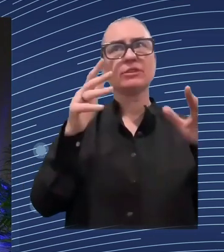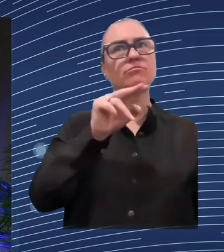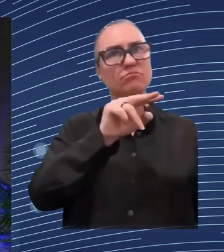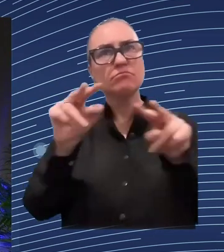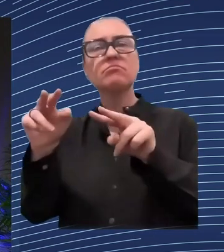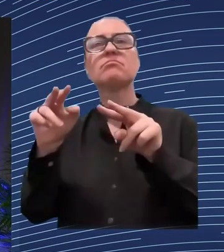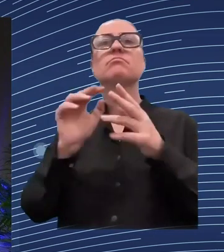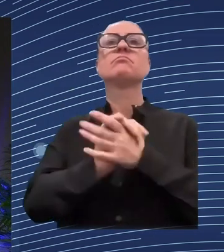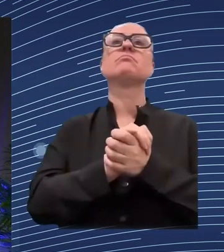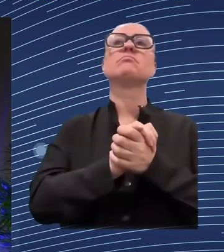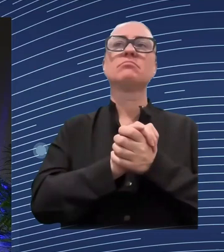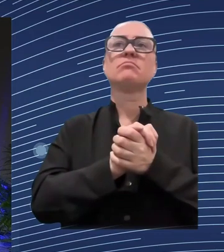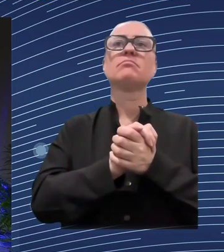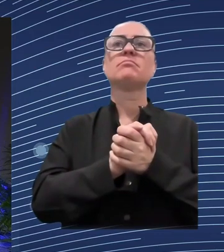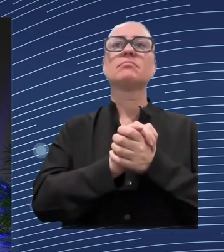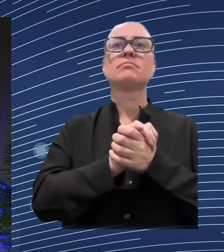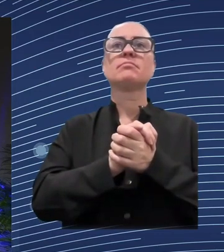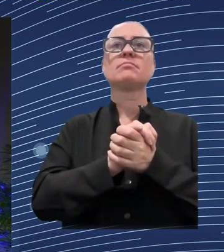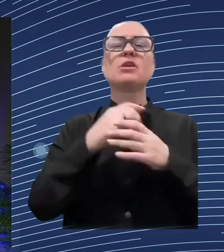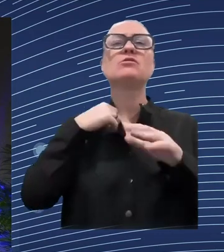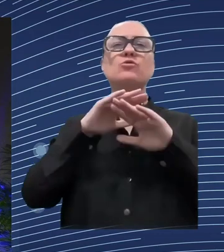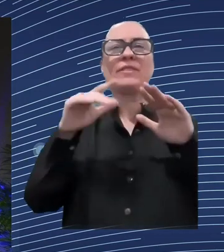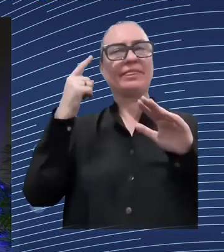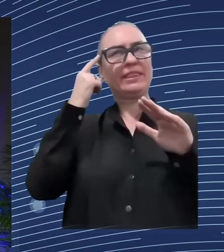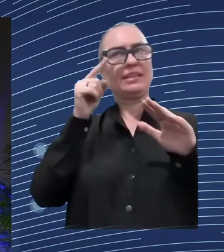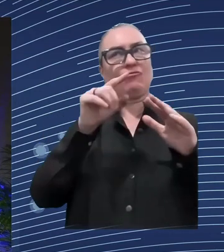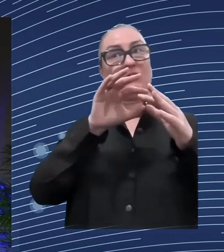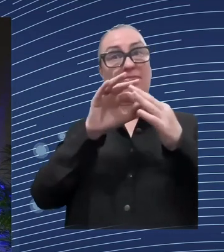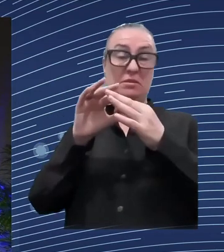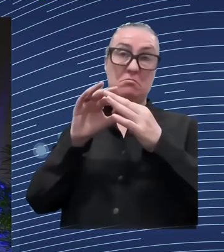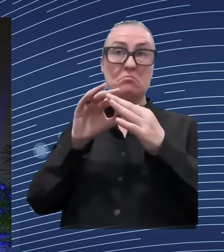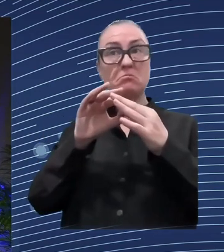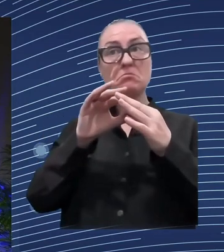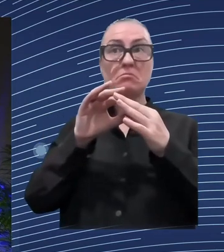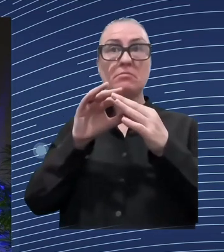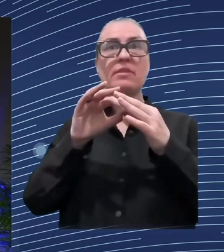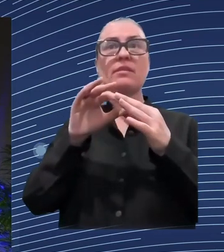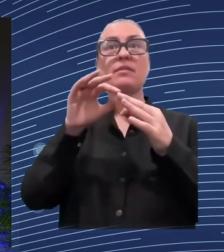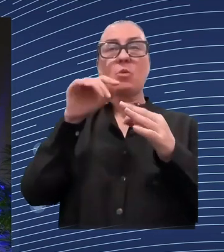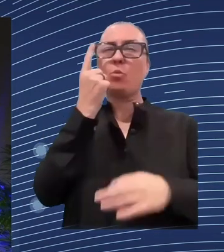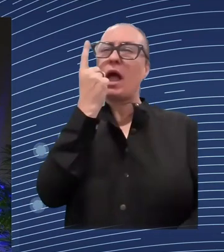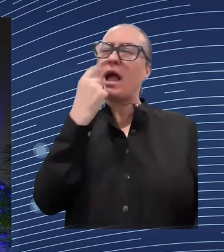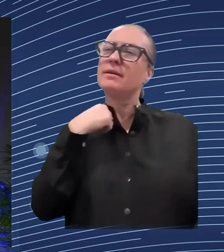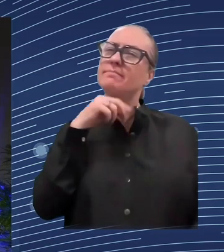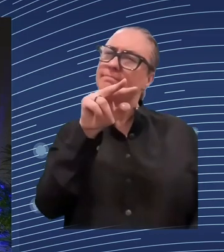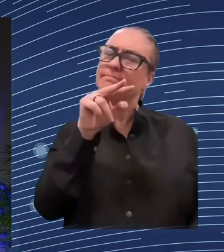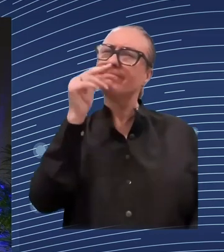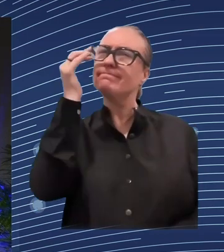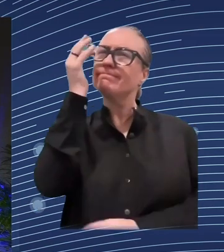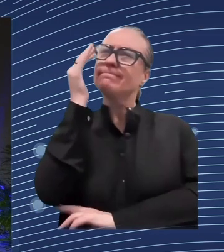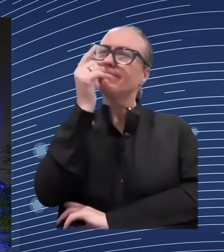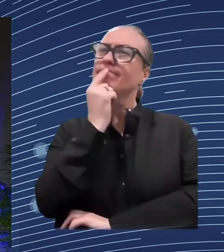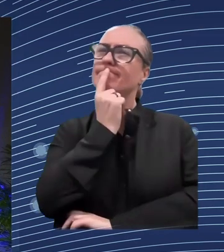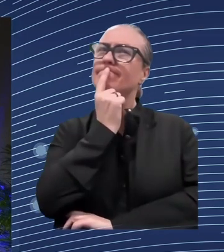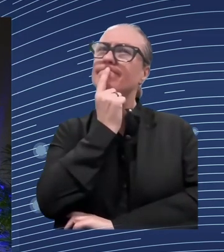transition and artificial intelligence, etc. And we heard from several of you that the